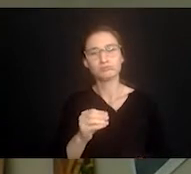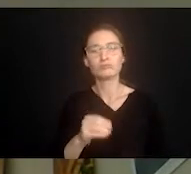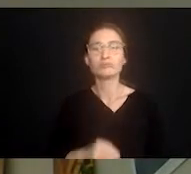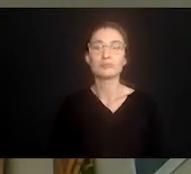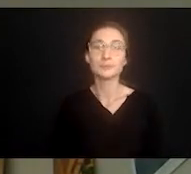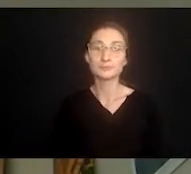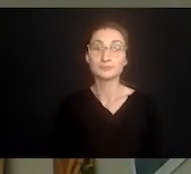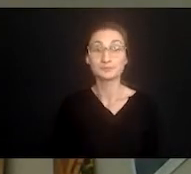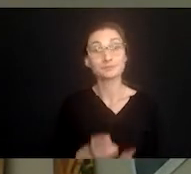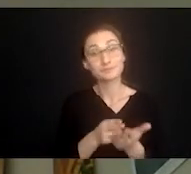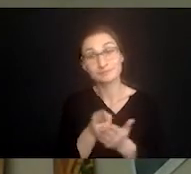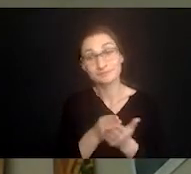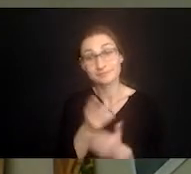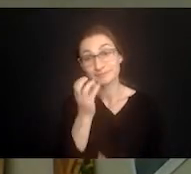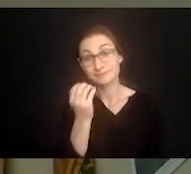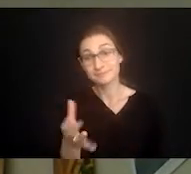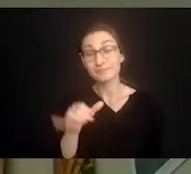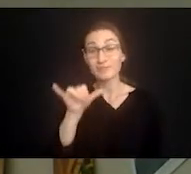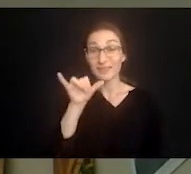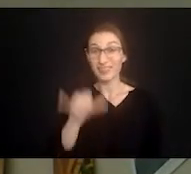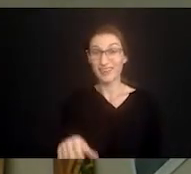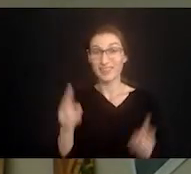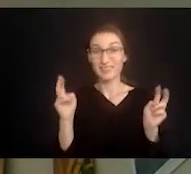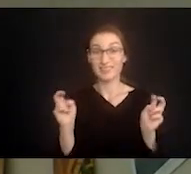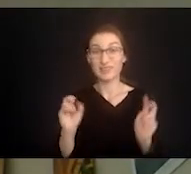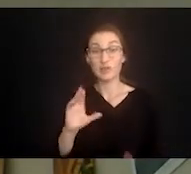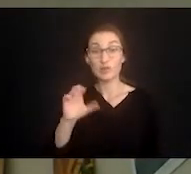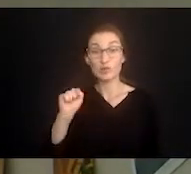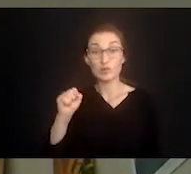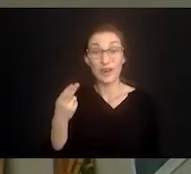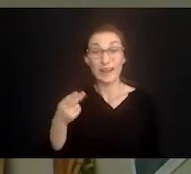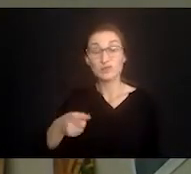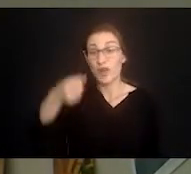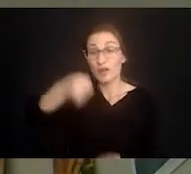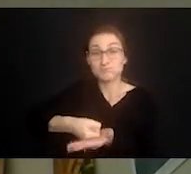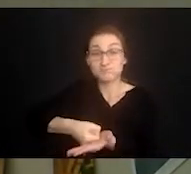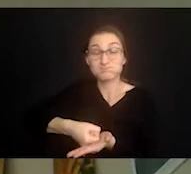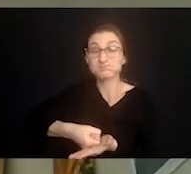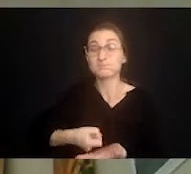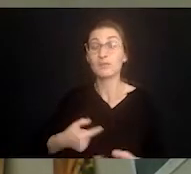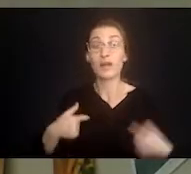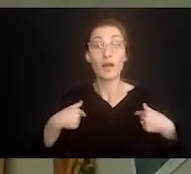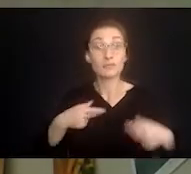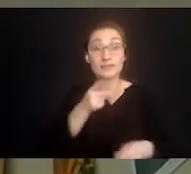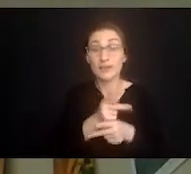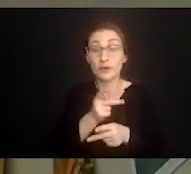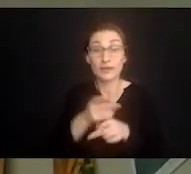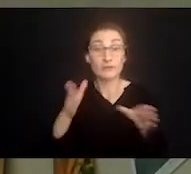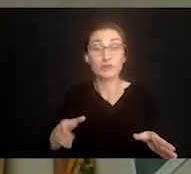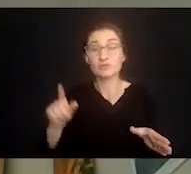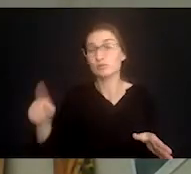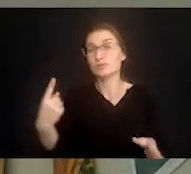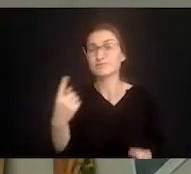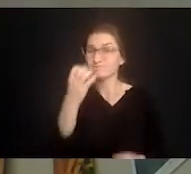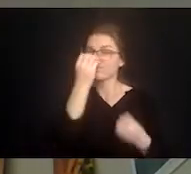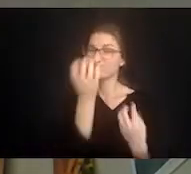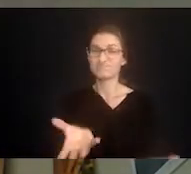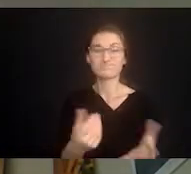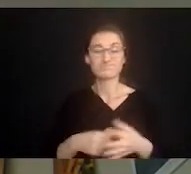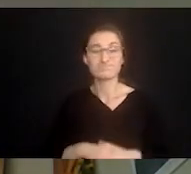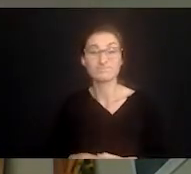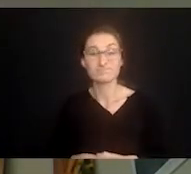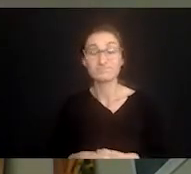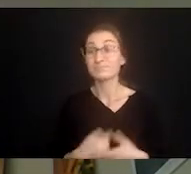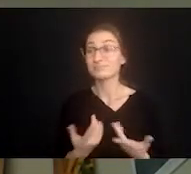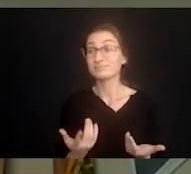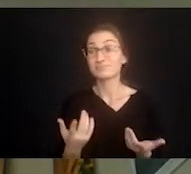I can honestly tell you that on the day of my crash, I was a caregiver who just didn't care. For a time,